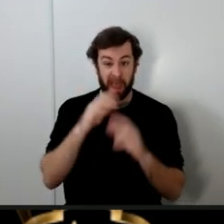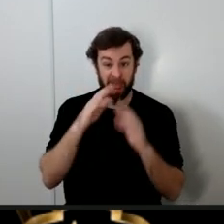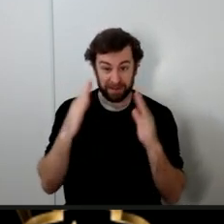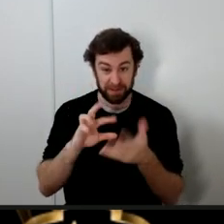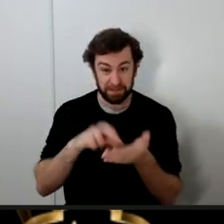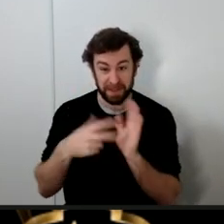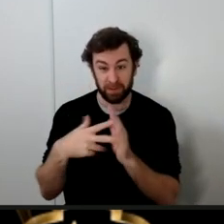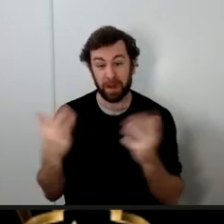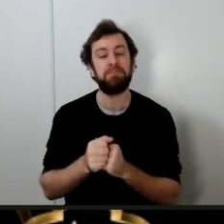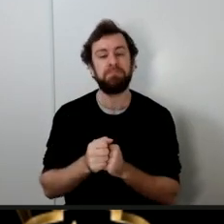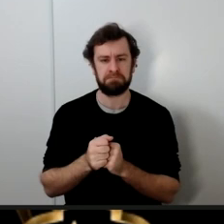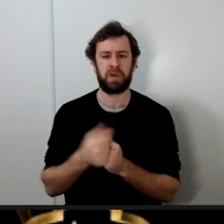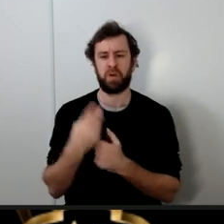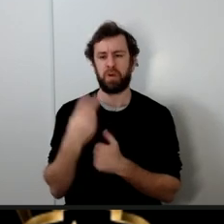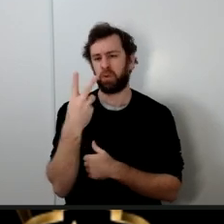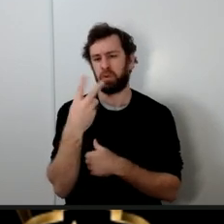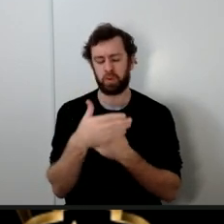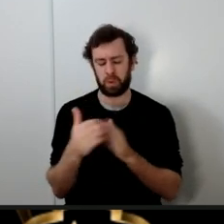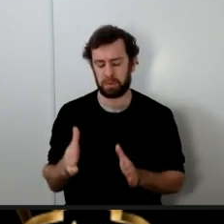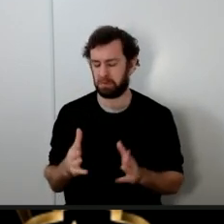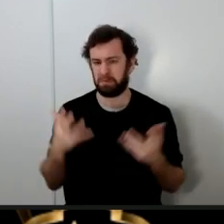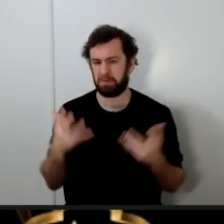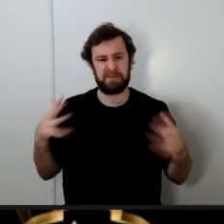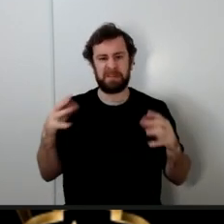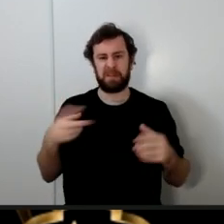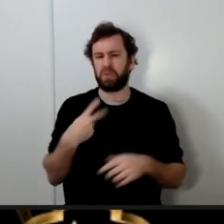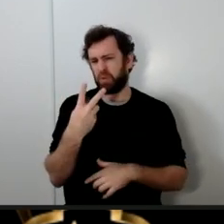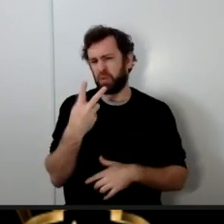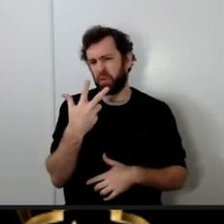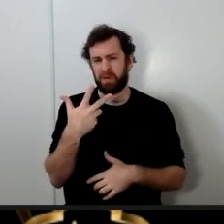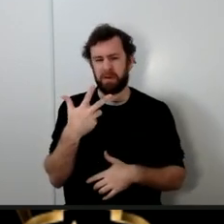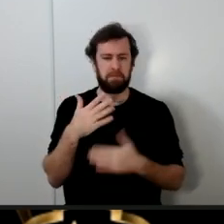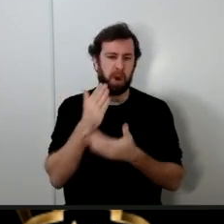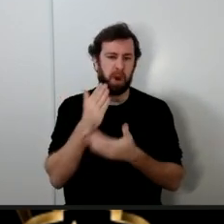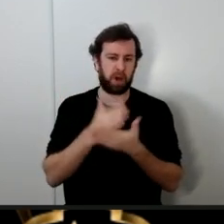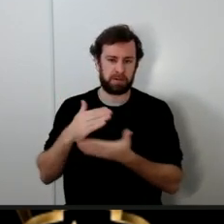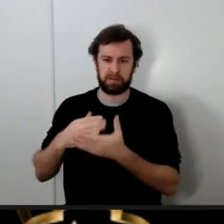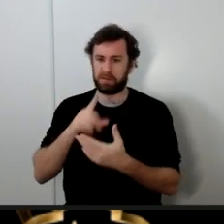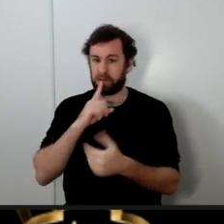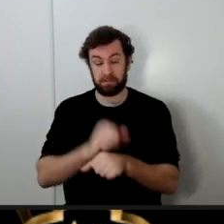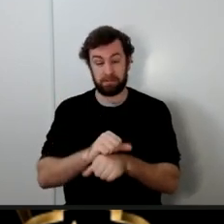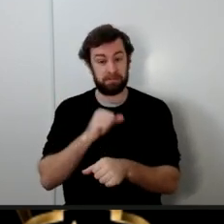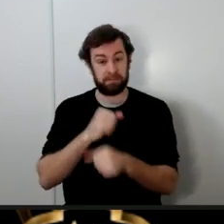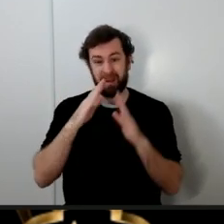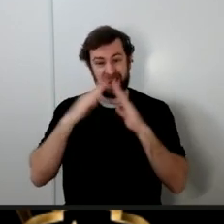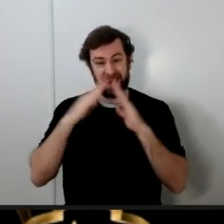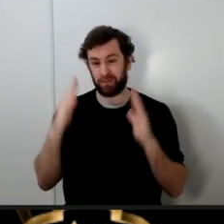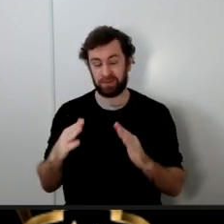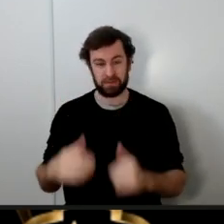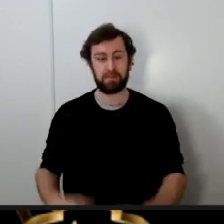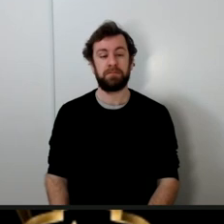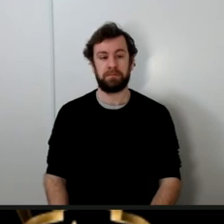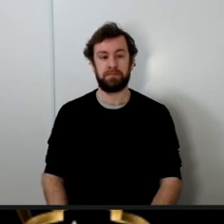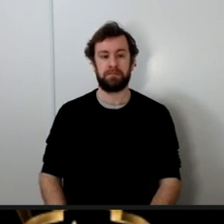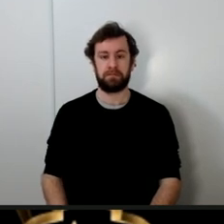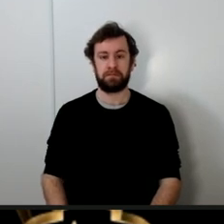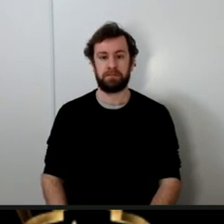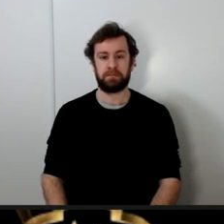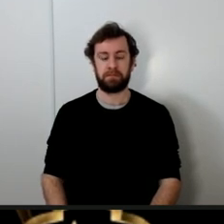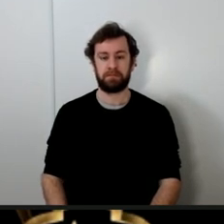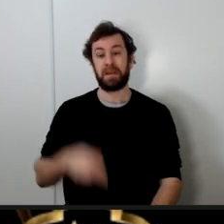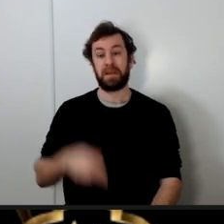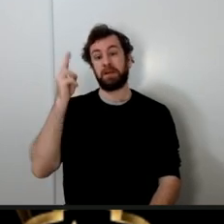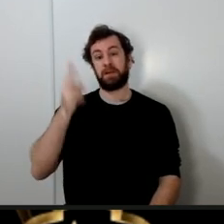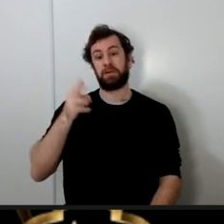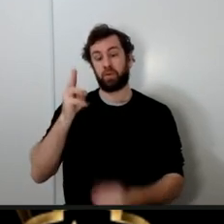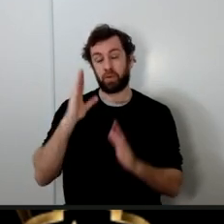divided into two three parts it wasn't really a house historians have given us the approximate dimensions of the